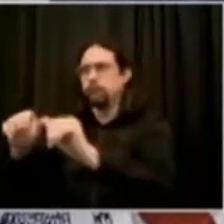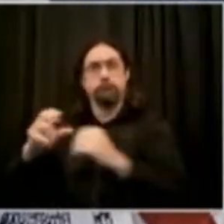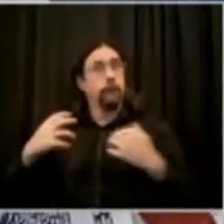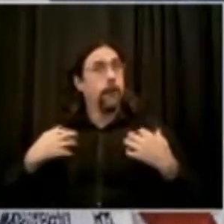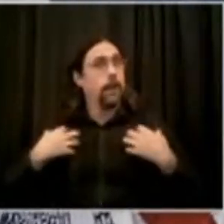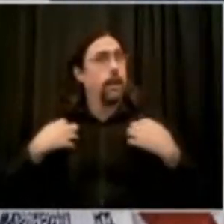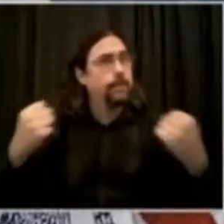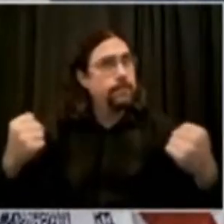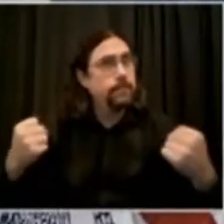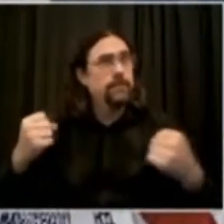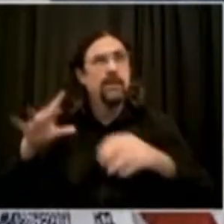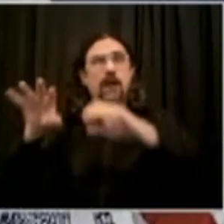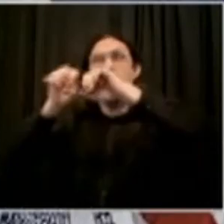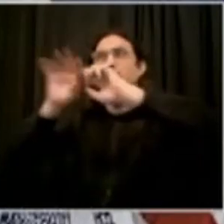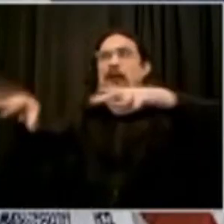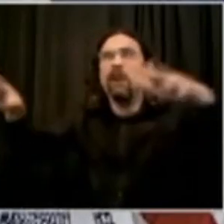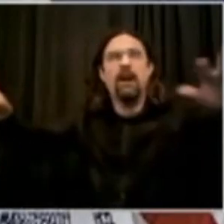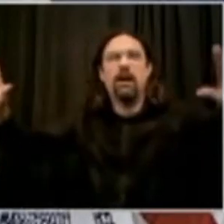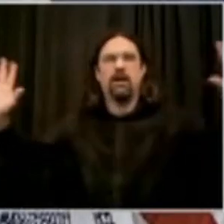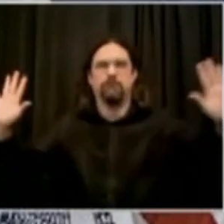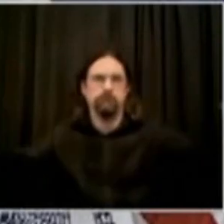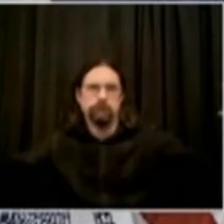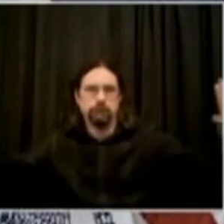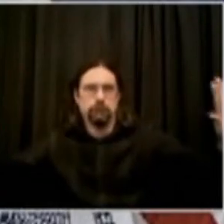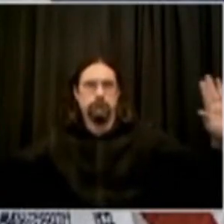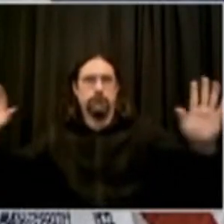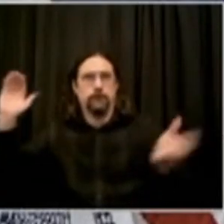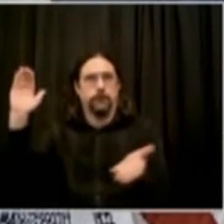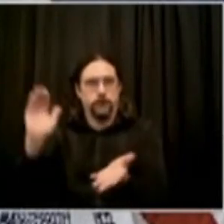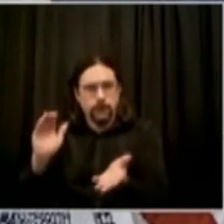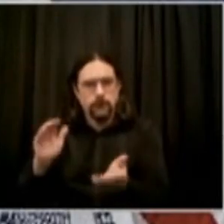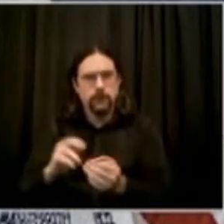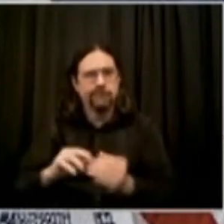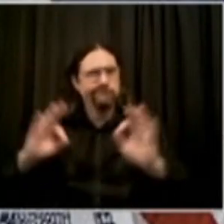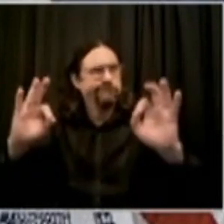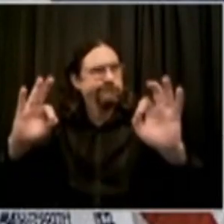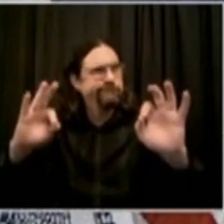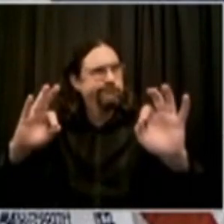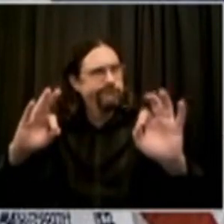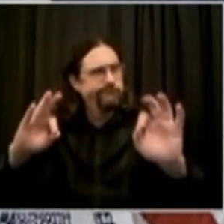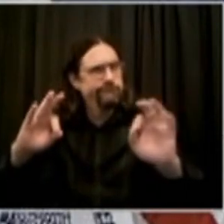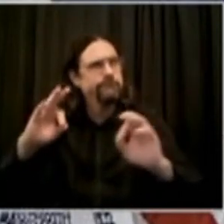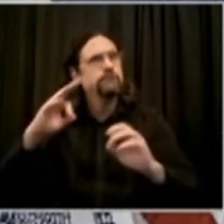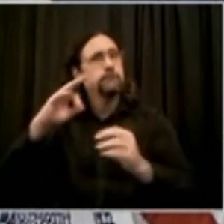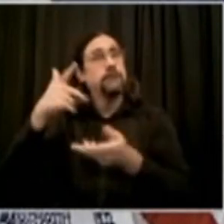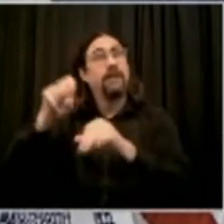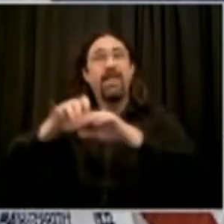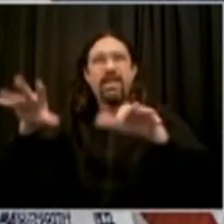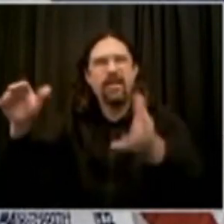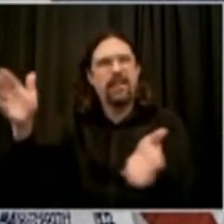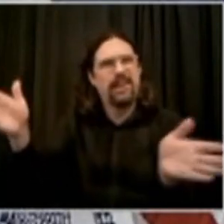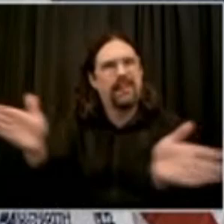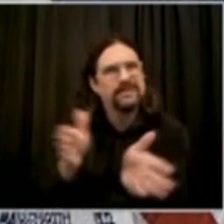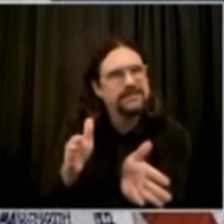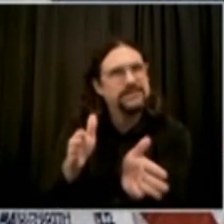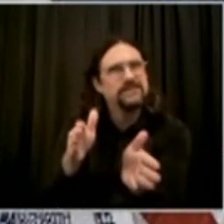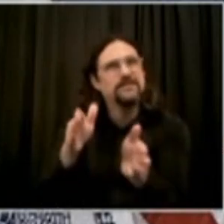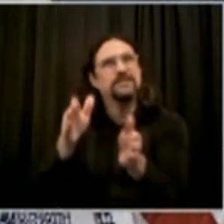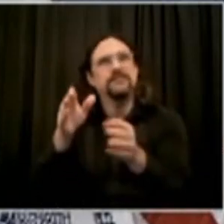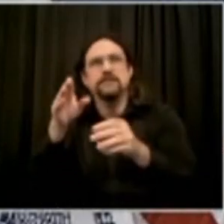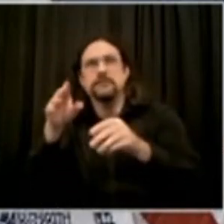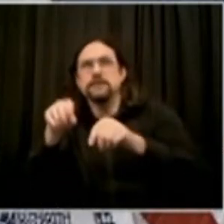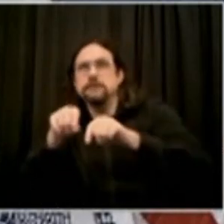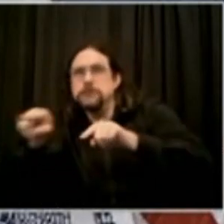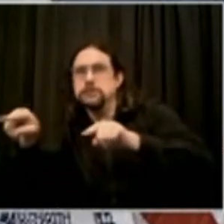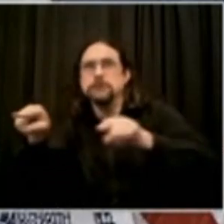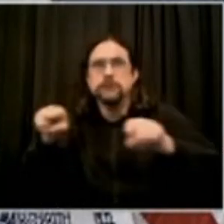this disease, we keep this at a low level, everything else becomes possible. Restarting our city, restarting our economy, it all depends on